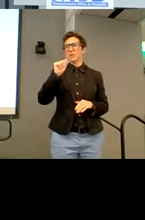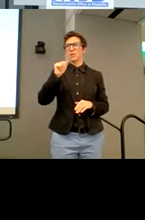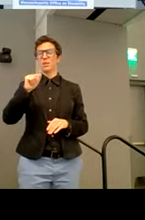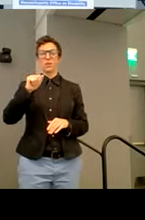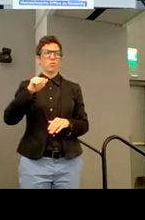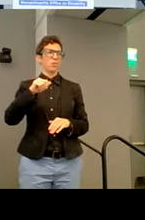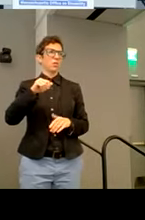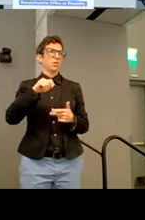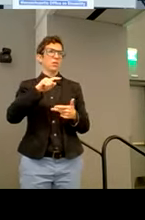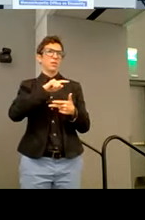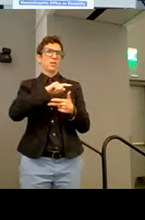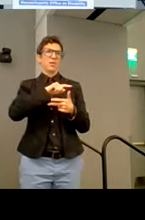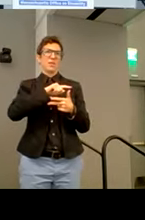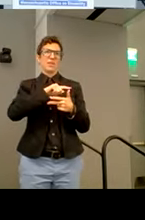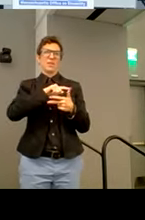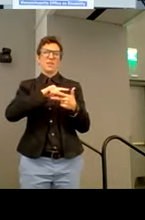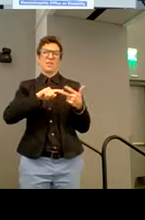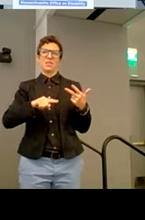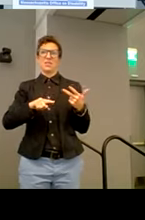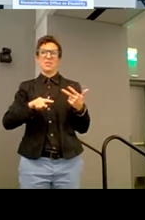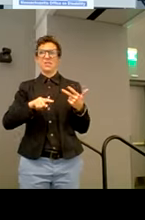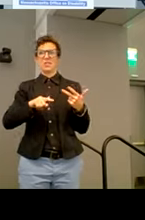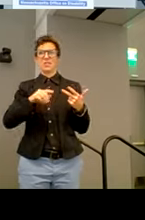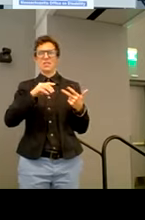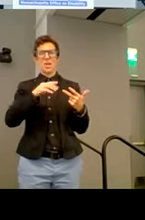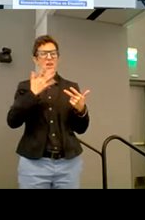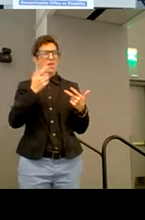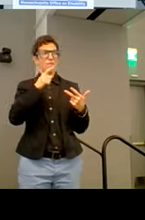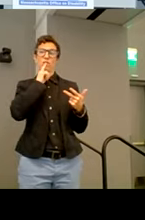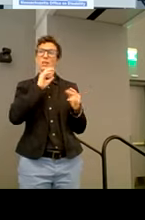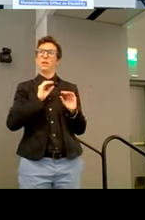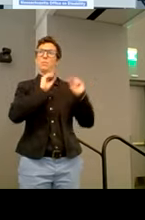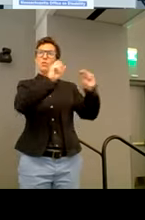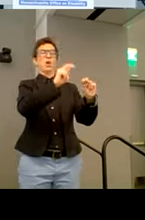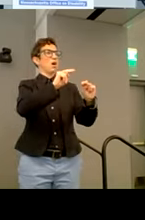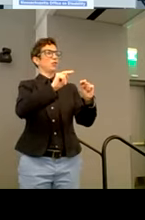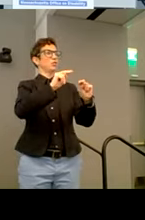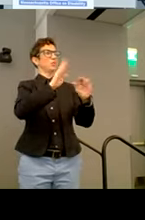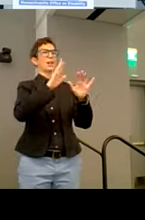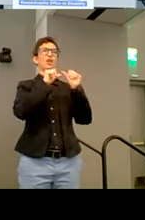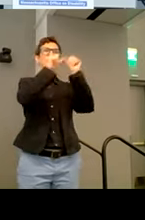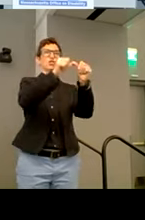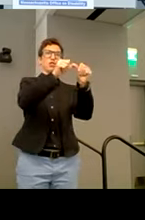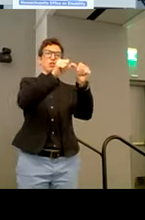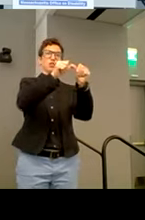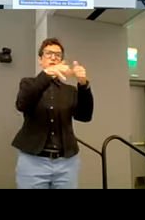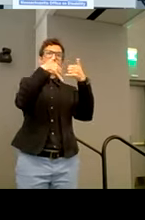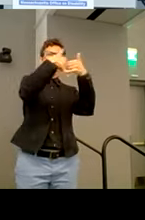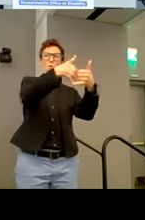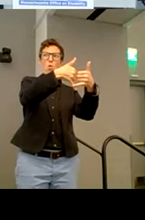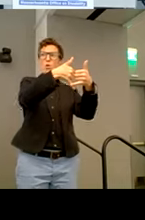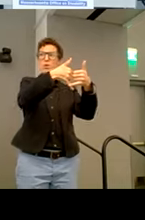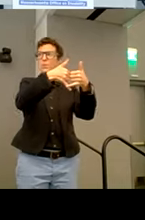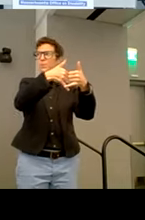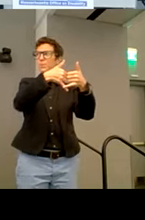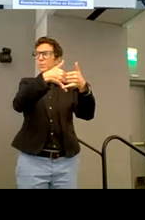on to their eternal reward, or like a person in the audience told me today, who's married to an actuary. I think it was go